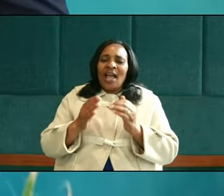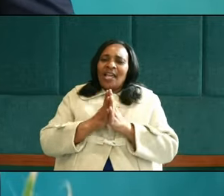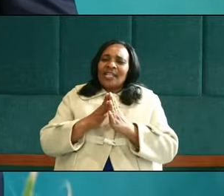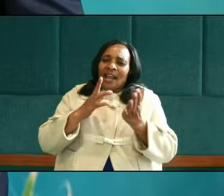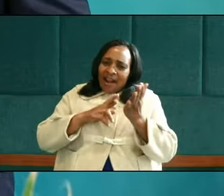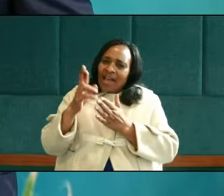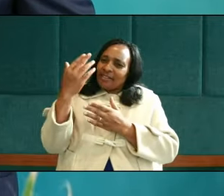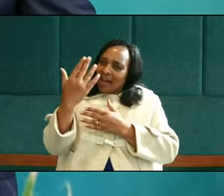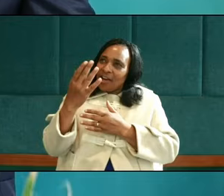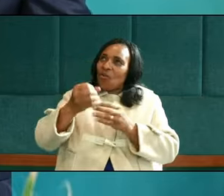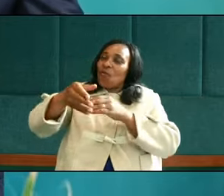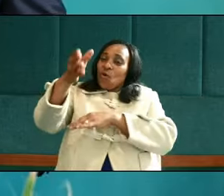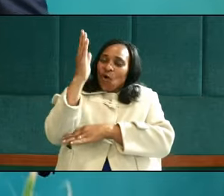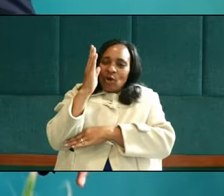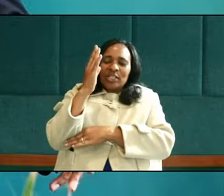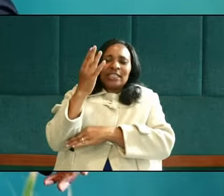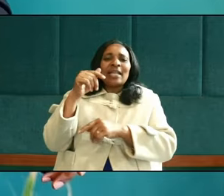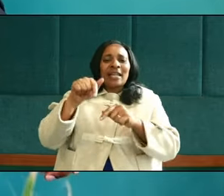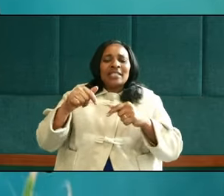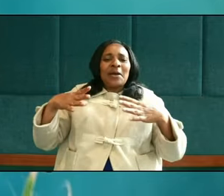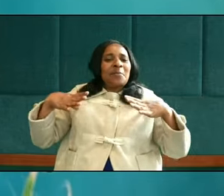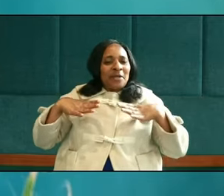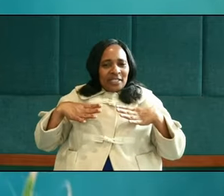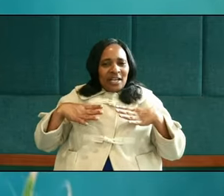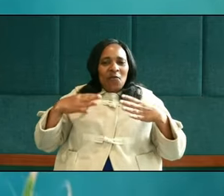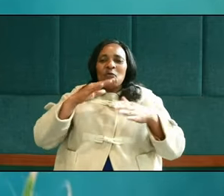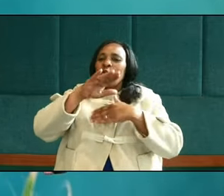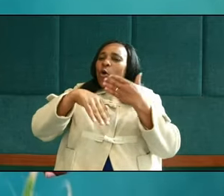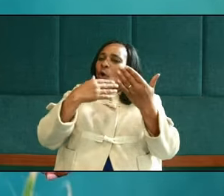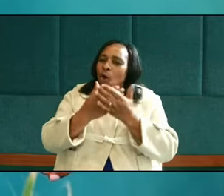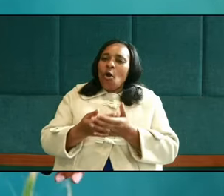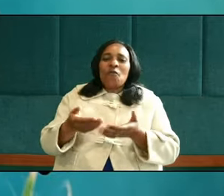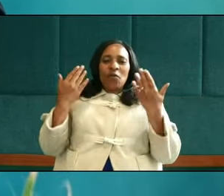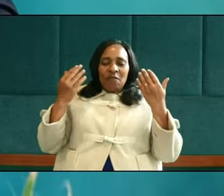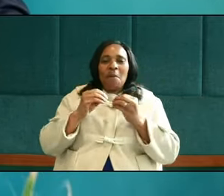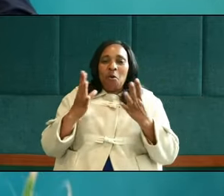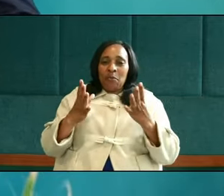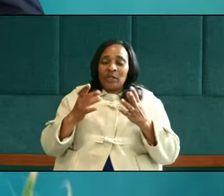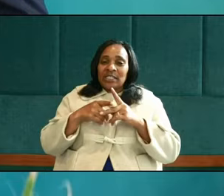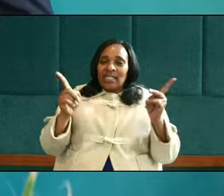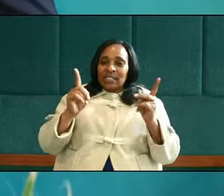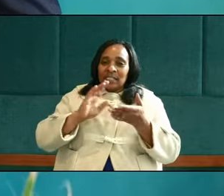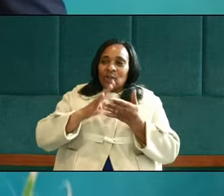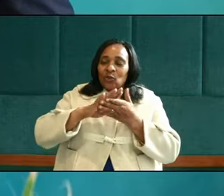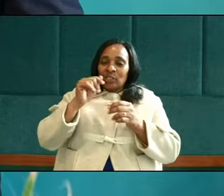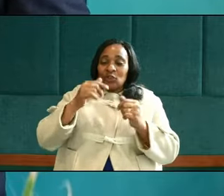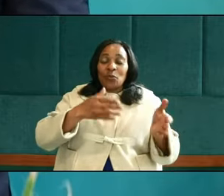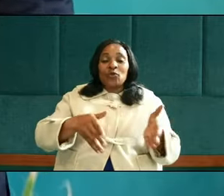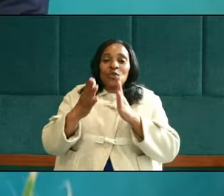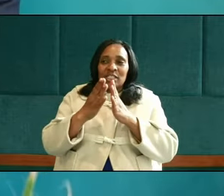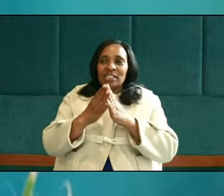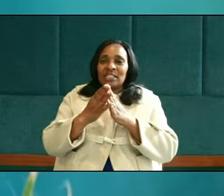right hand of the Lord there is pleasure forevermore. We gave him the glory for this great privilege